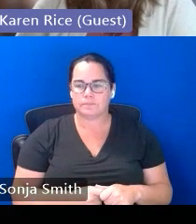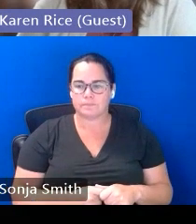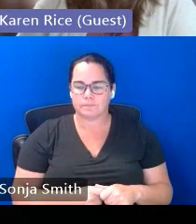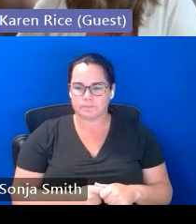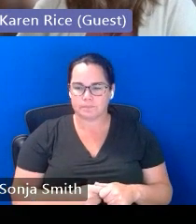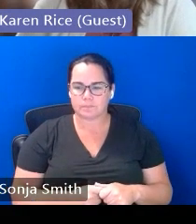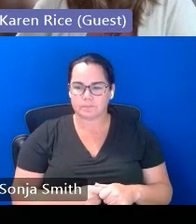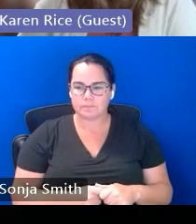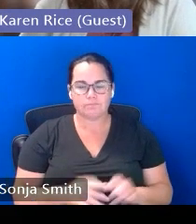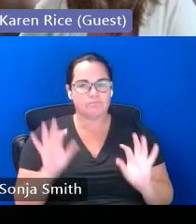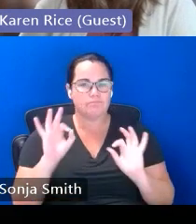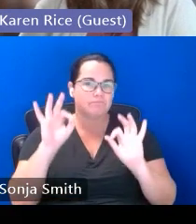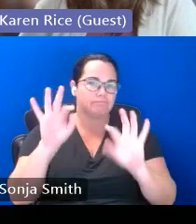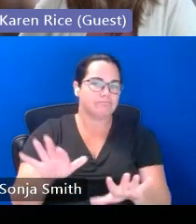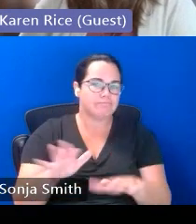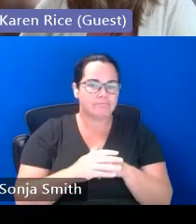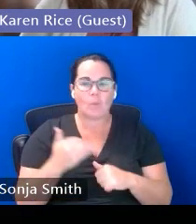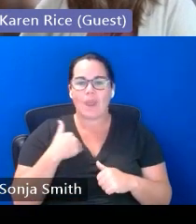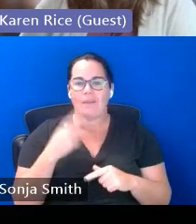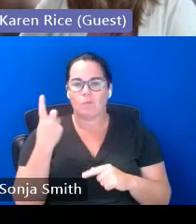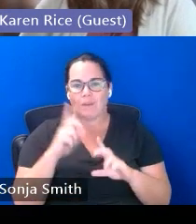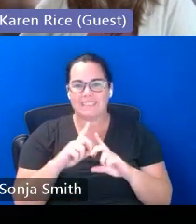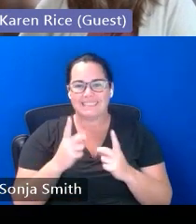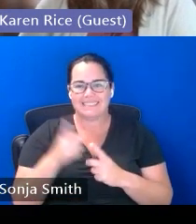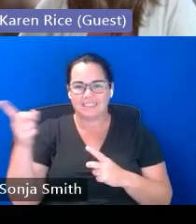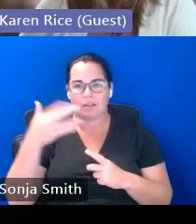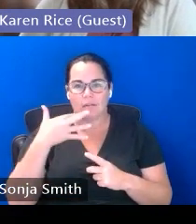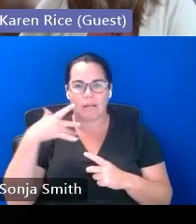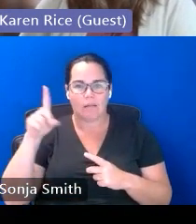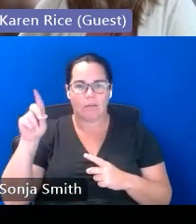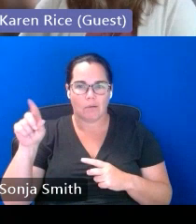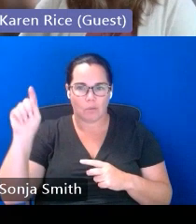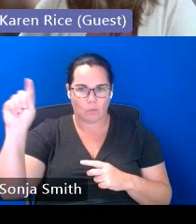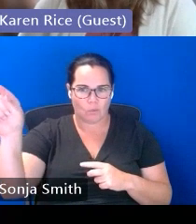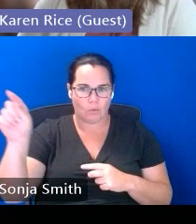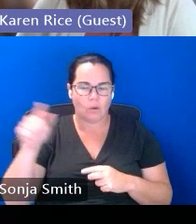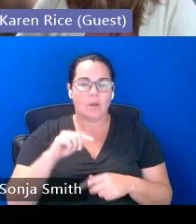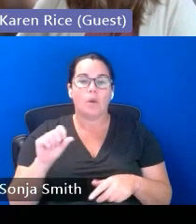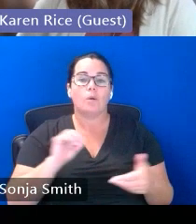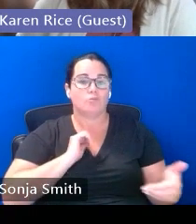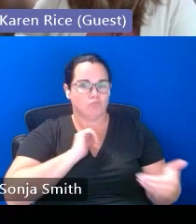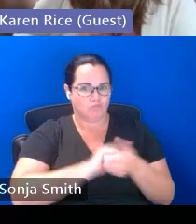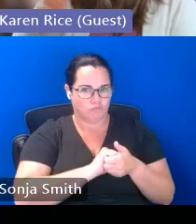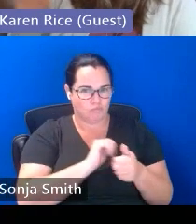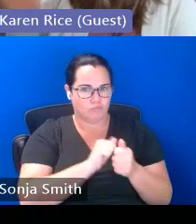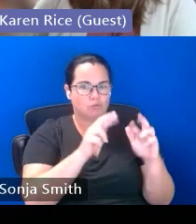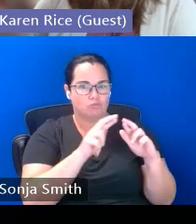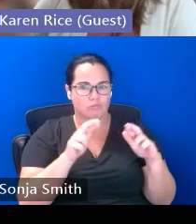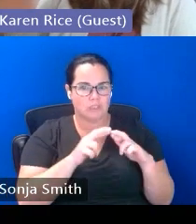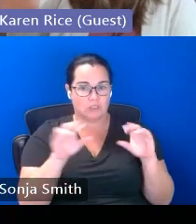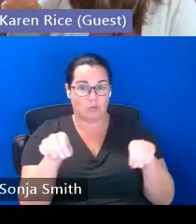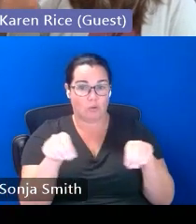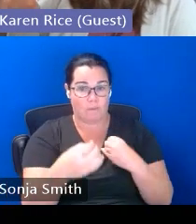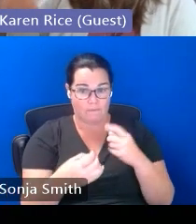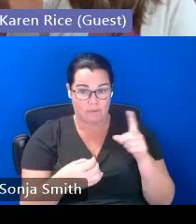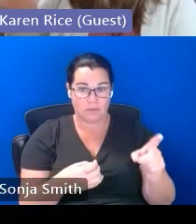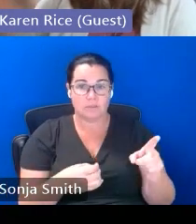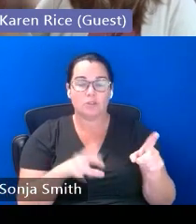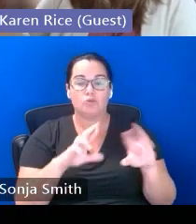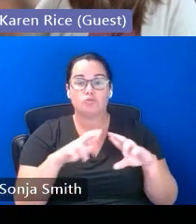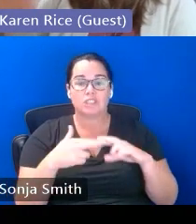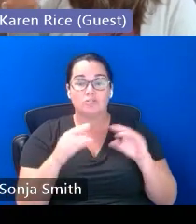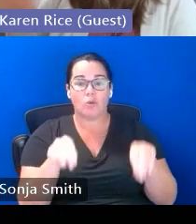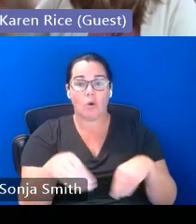to share very briefly there's a district in colorado who works with their regional office in colorado and the regional office is